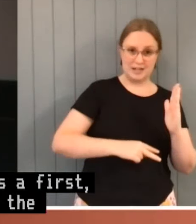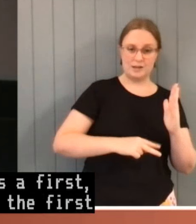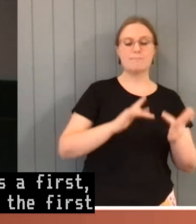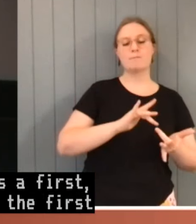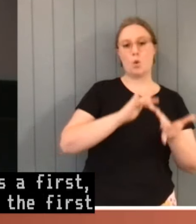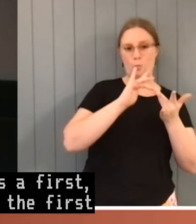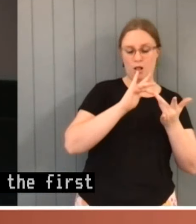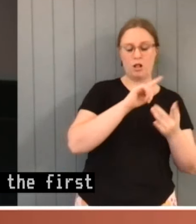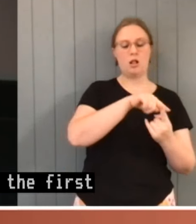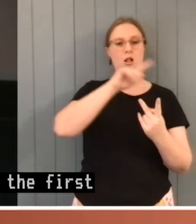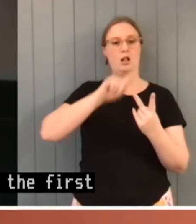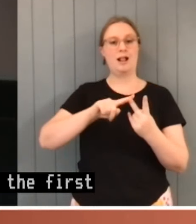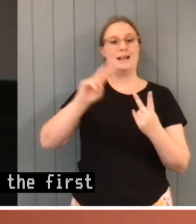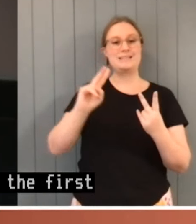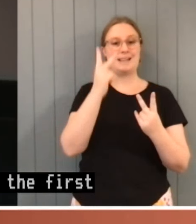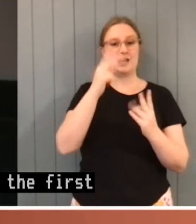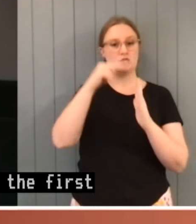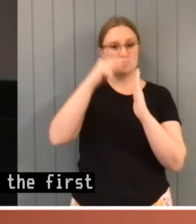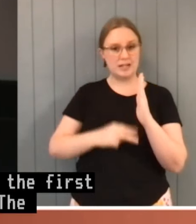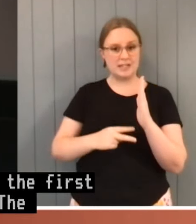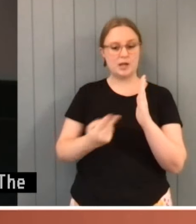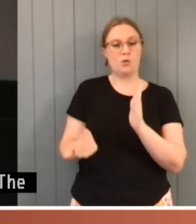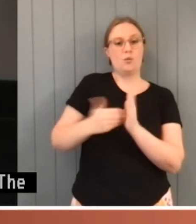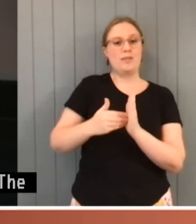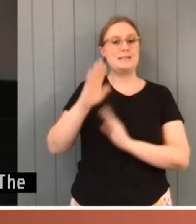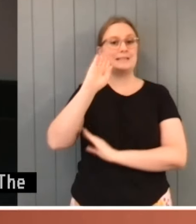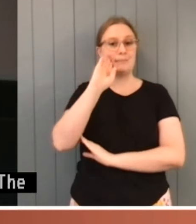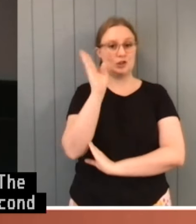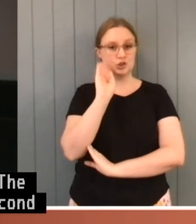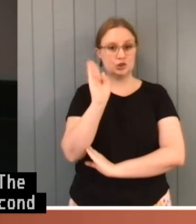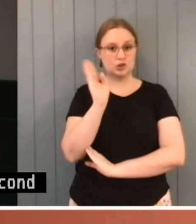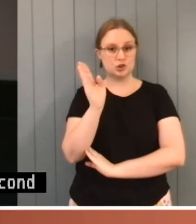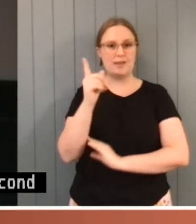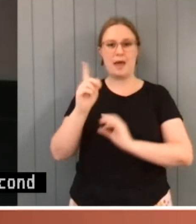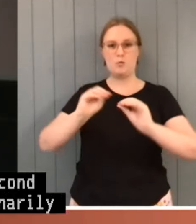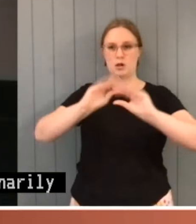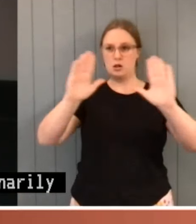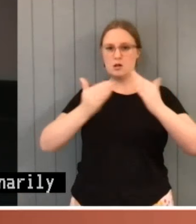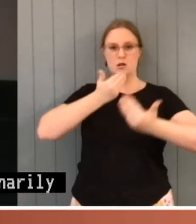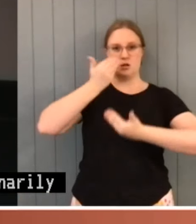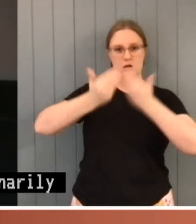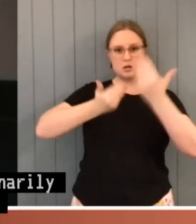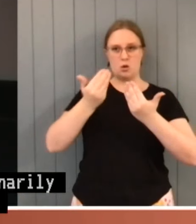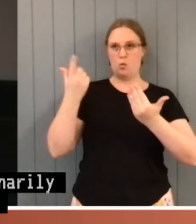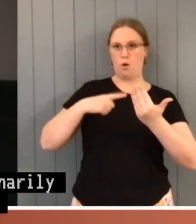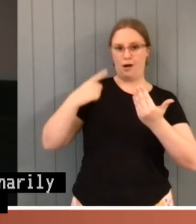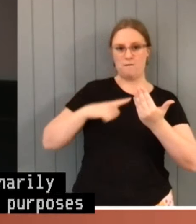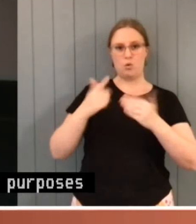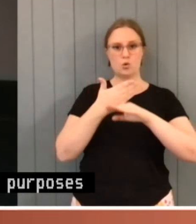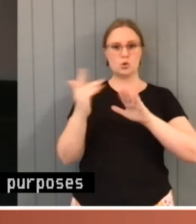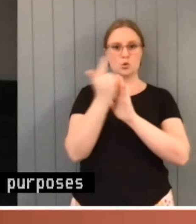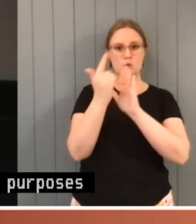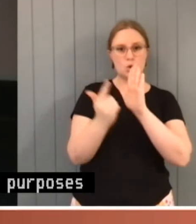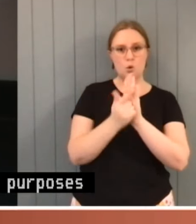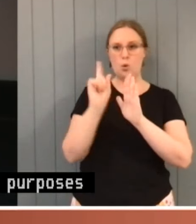introduced by a second reading speech, which ordinarily sets out the substance and purposes of the proposed law and leads on into substantial debate.